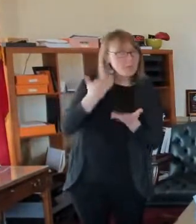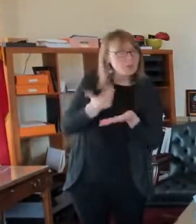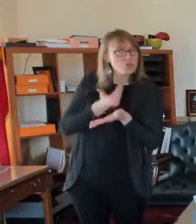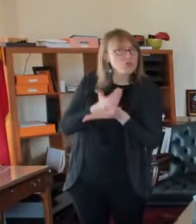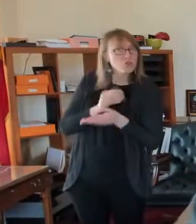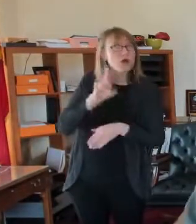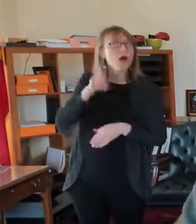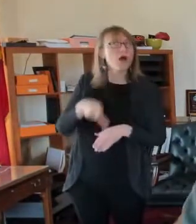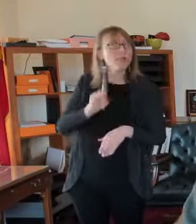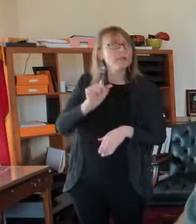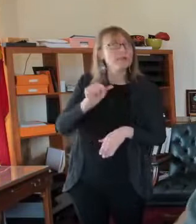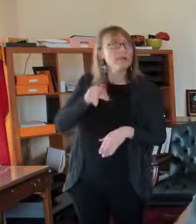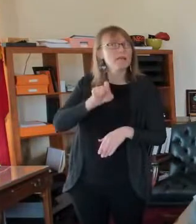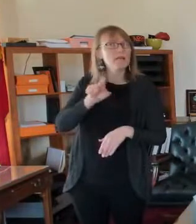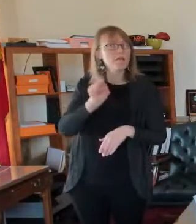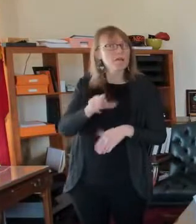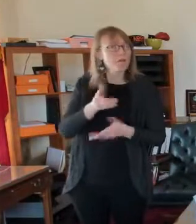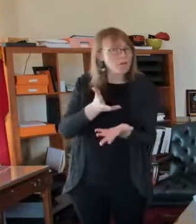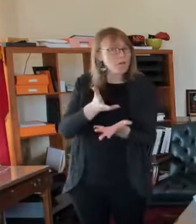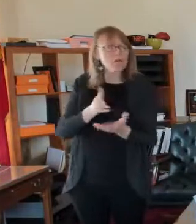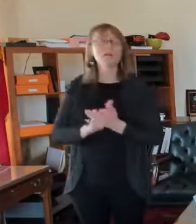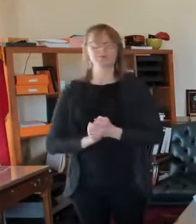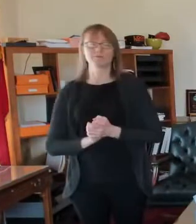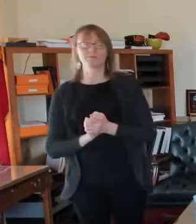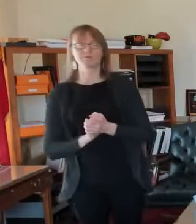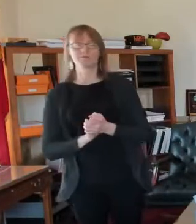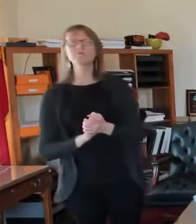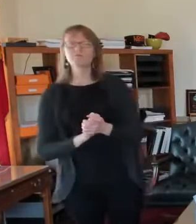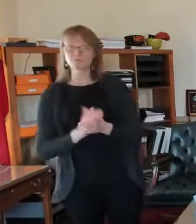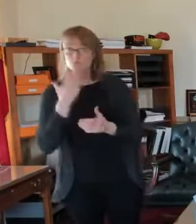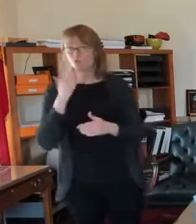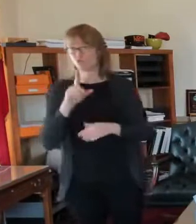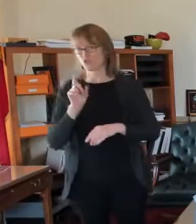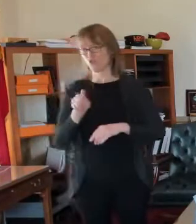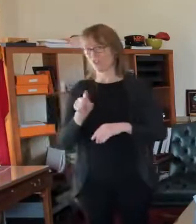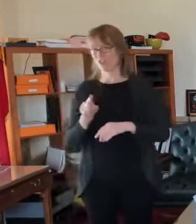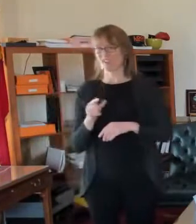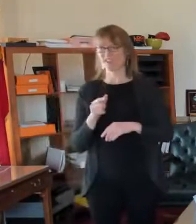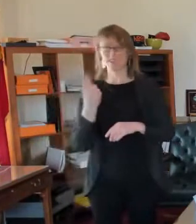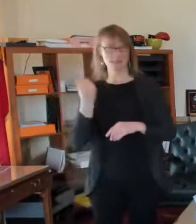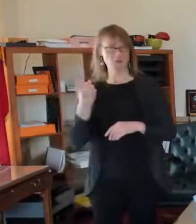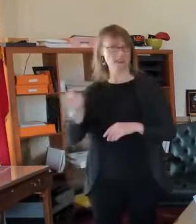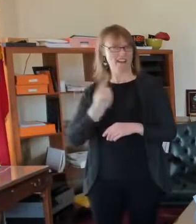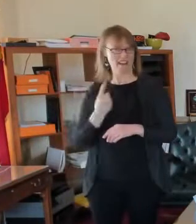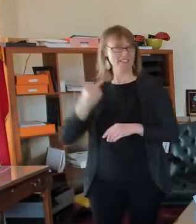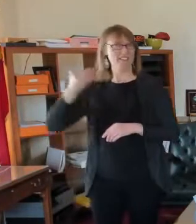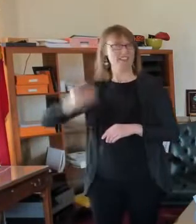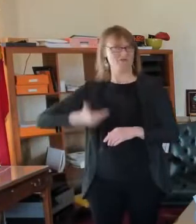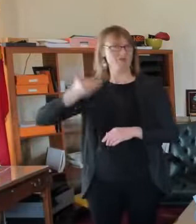once in a while. So back in December, December 21st, right before Christmas,